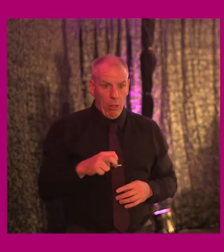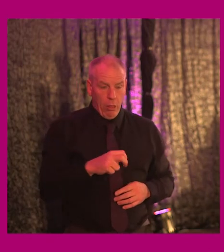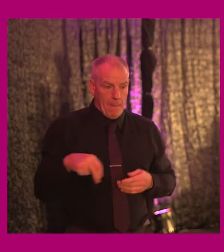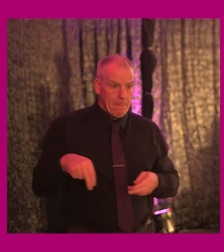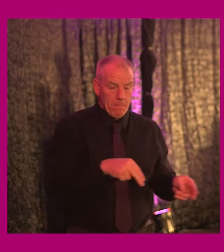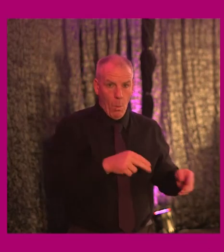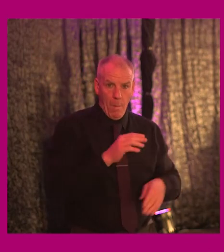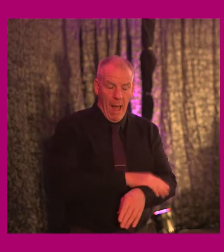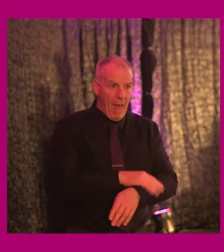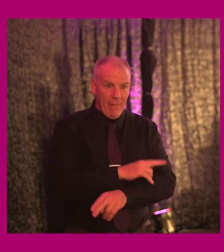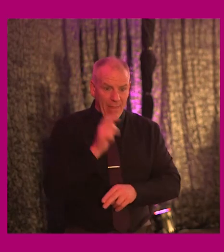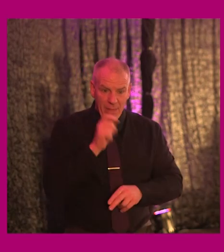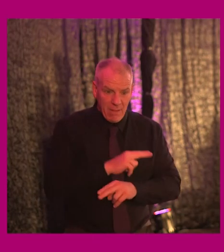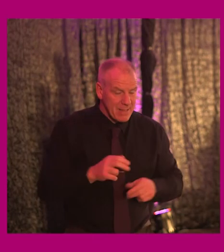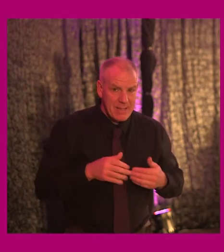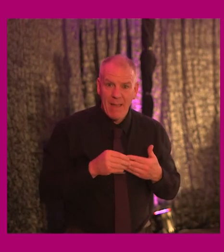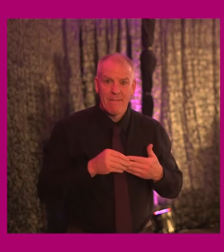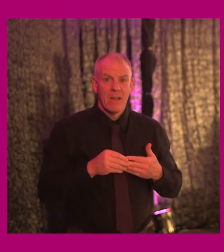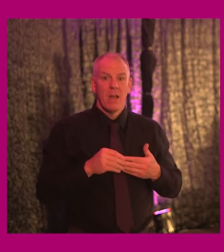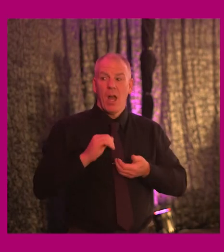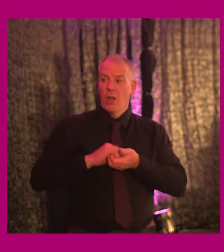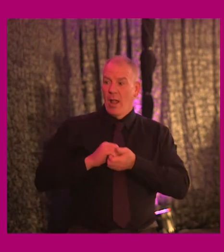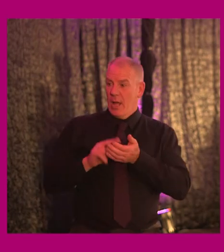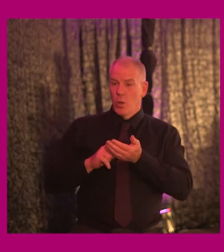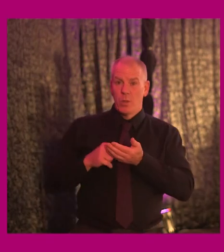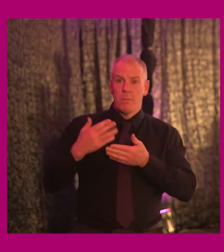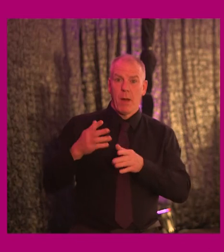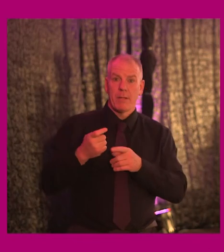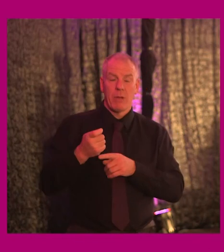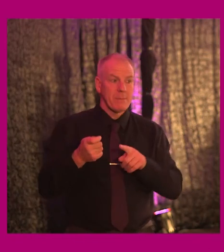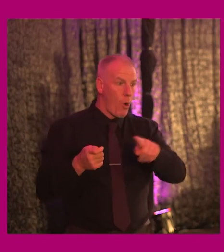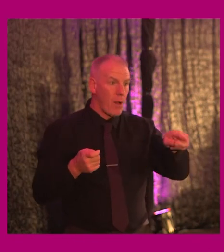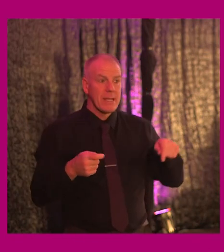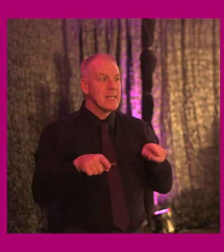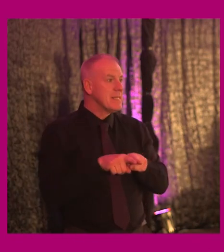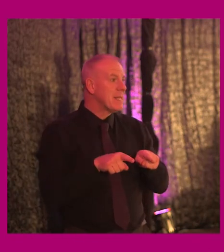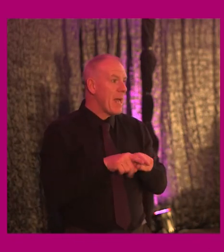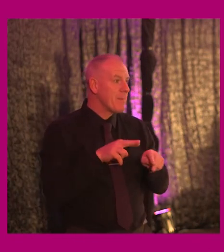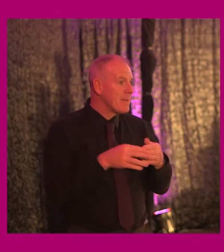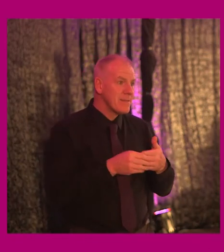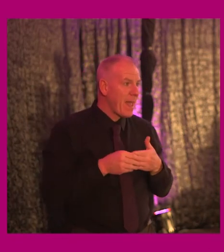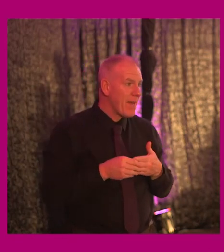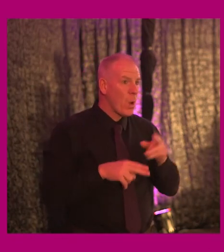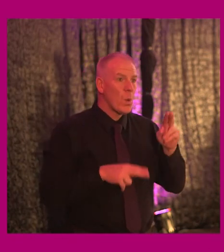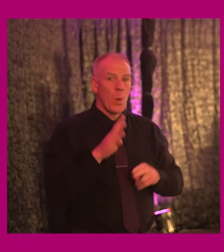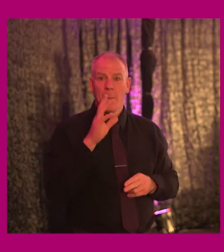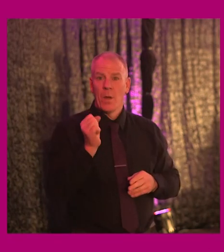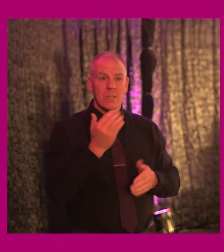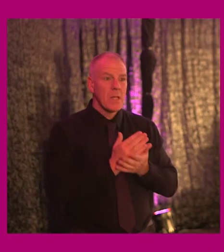through the pavements that are no longer safe. Your colleagues who also had to use public transport expressed concerns about the unsafe nature of the new bus